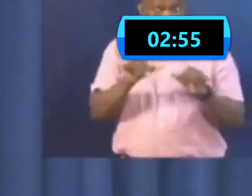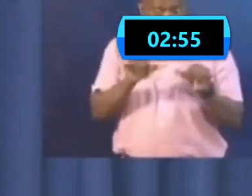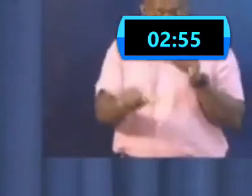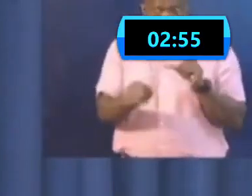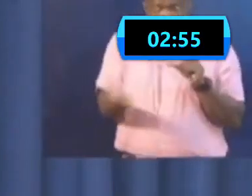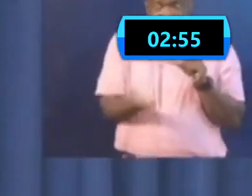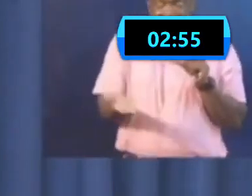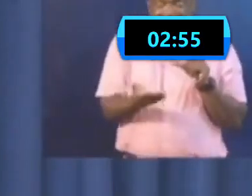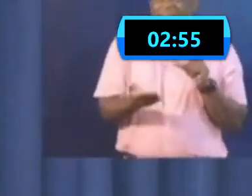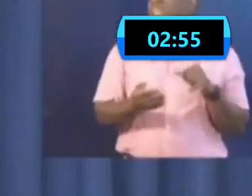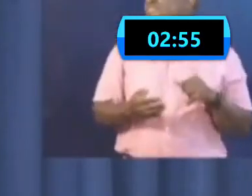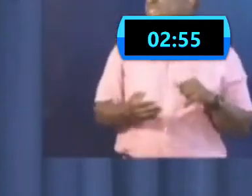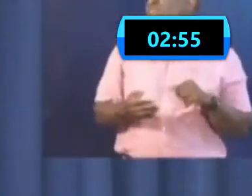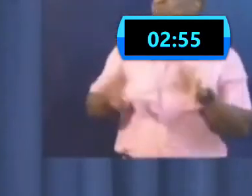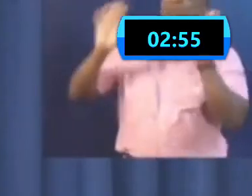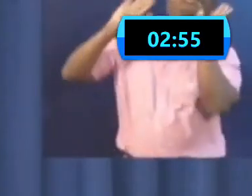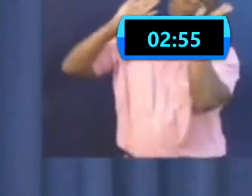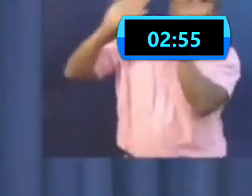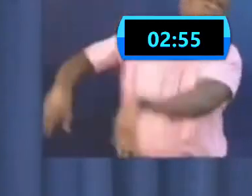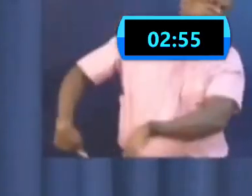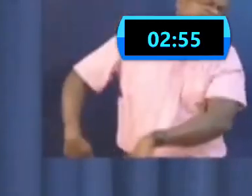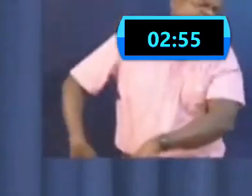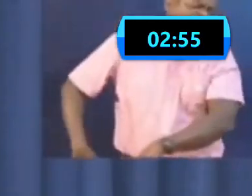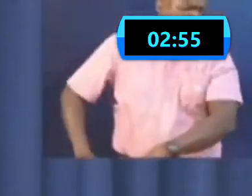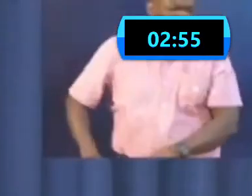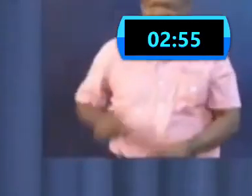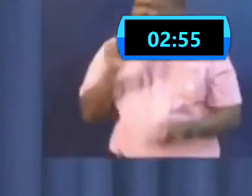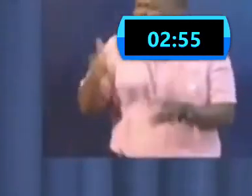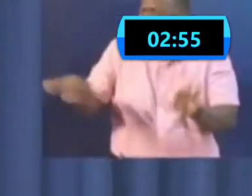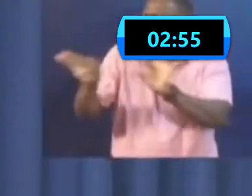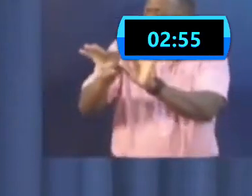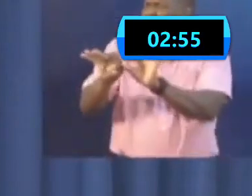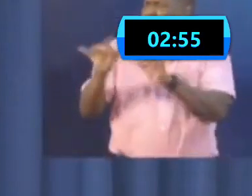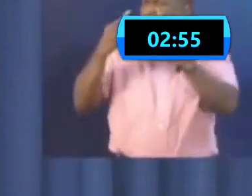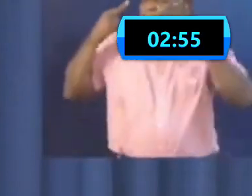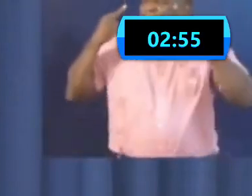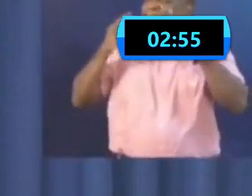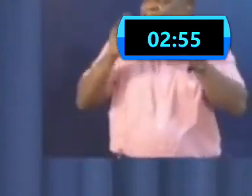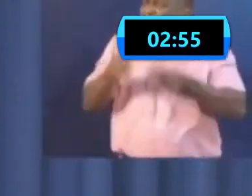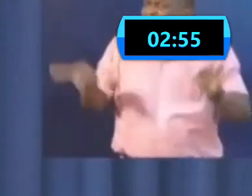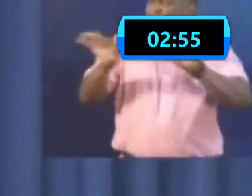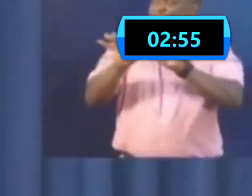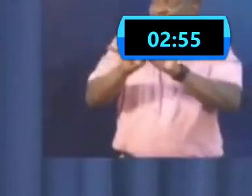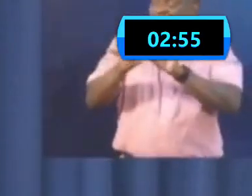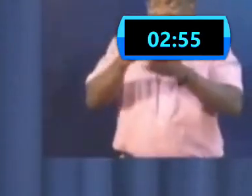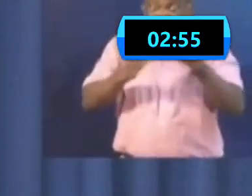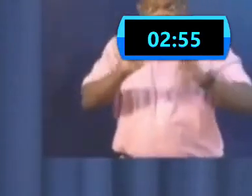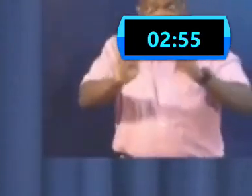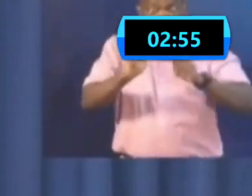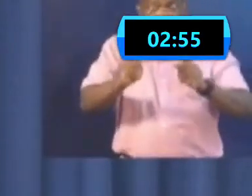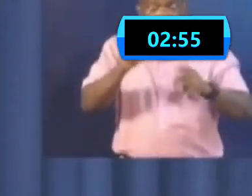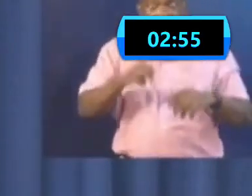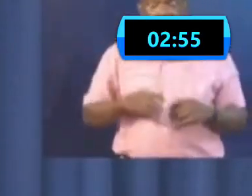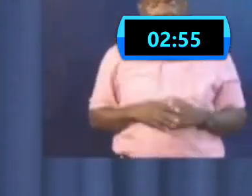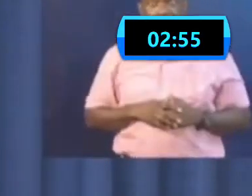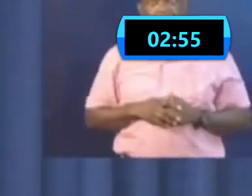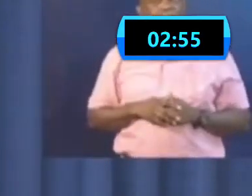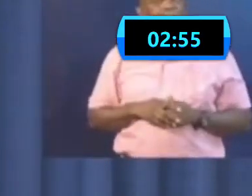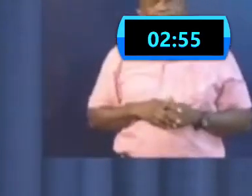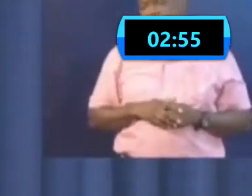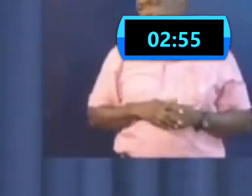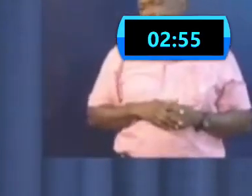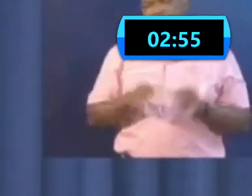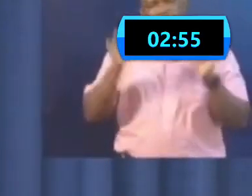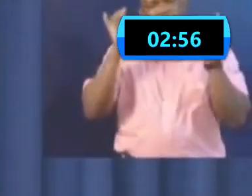But the vast majority of the sensible and scientific responses saying to us that if we wear